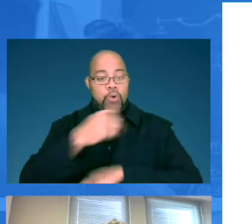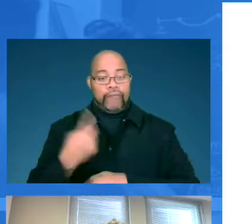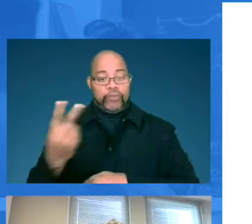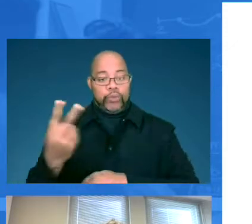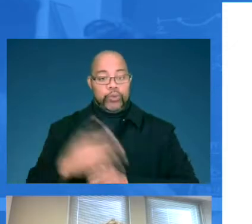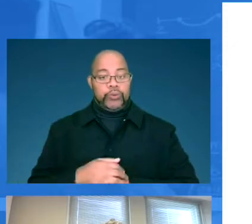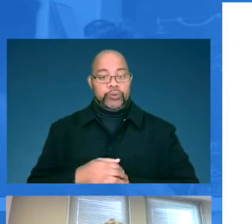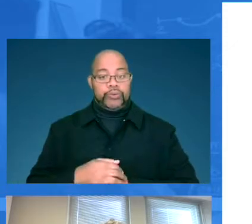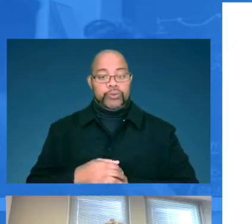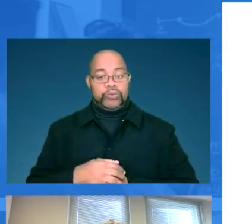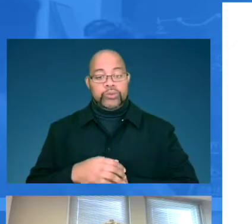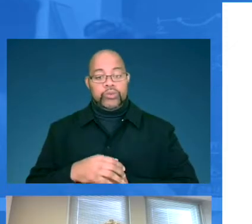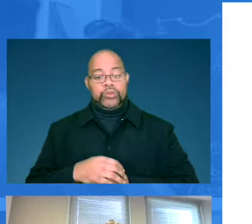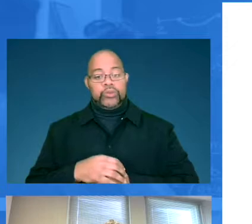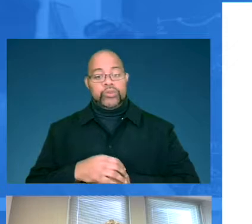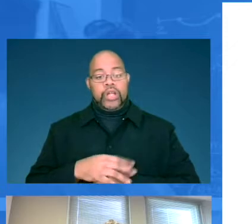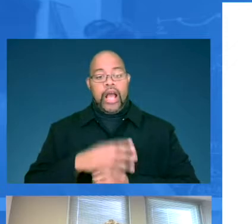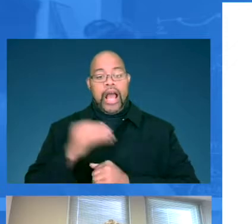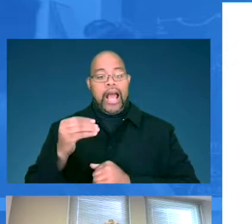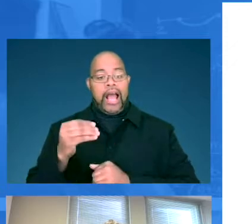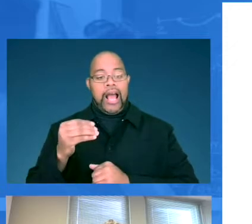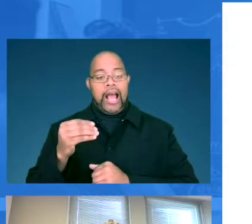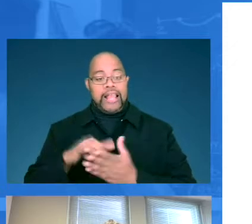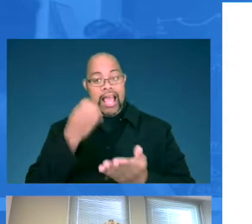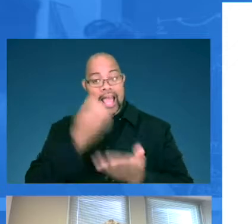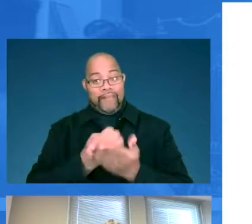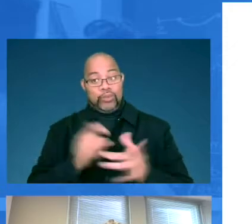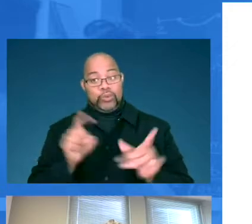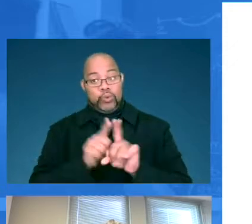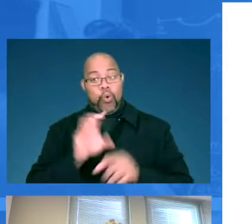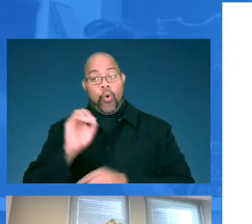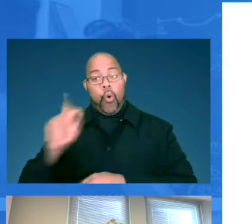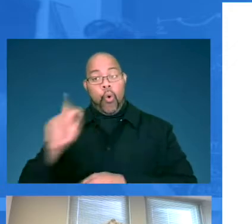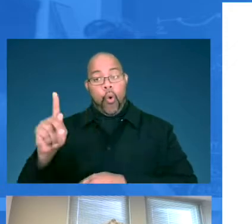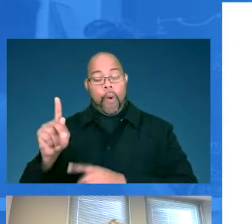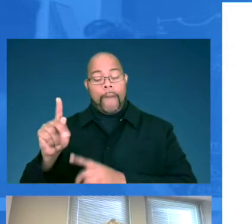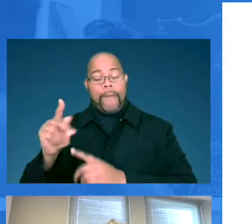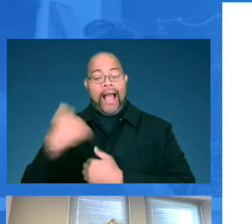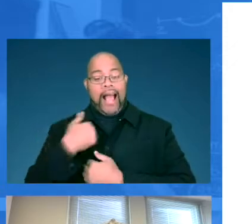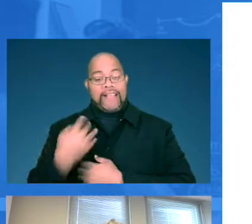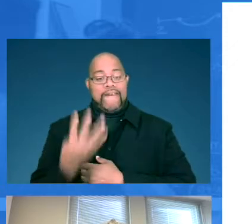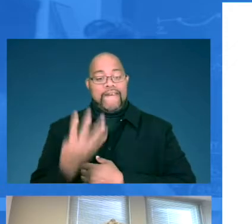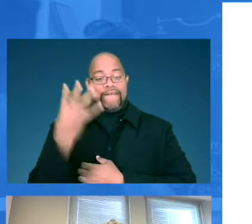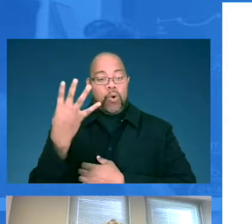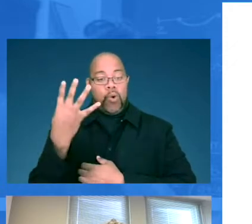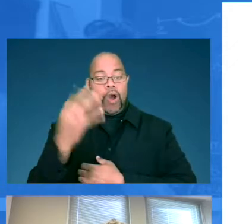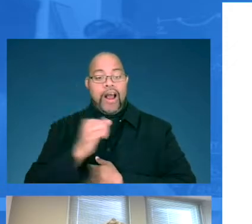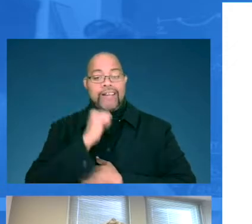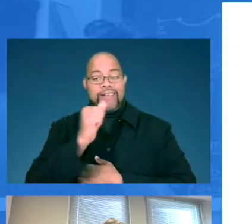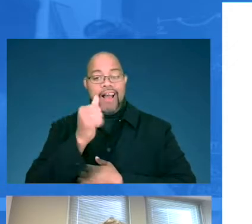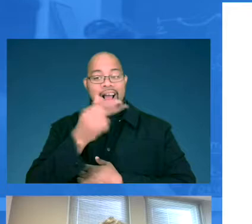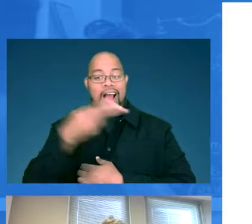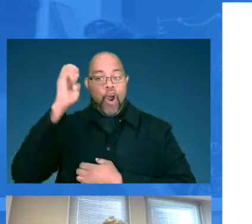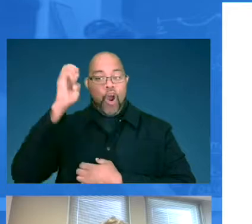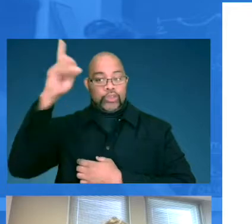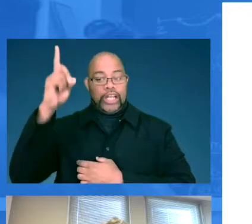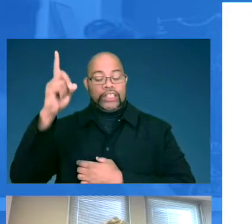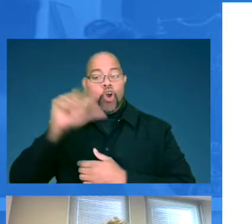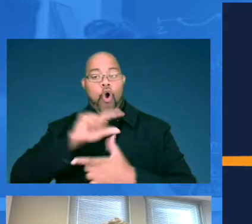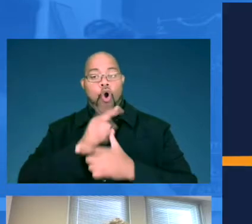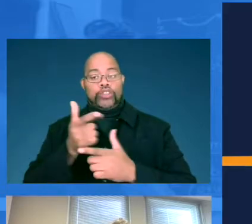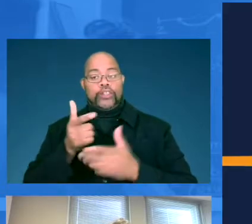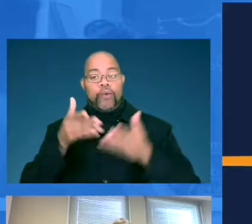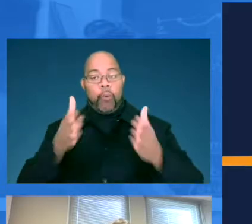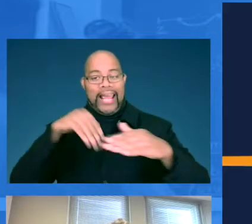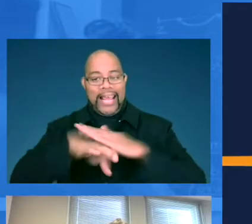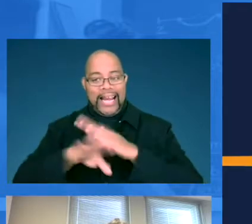Colorado has two. And it is evidenced as well that Oklahoma has four non-higher education